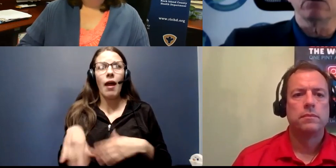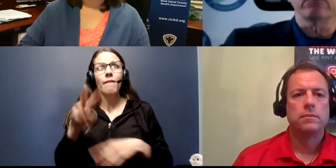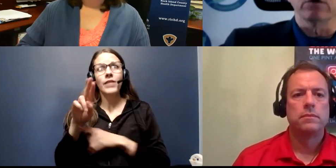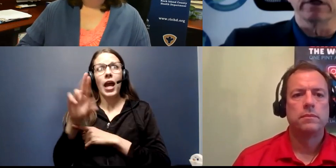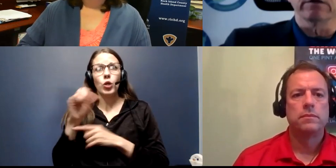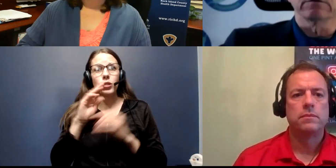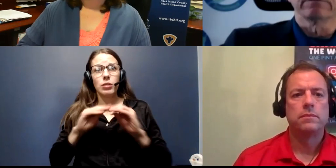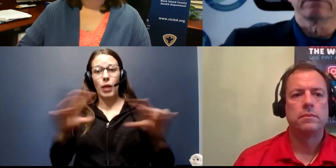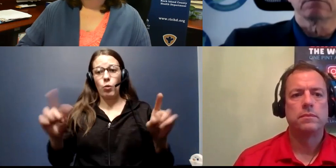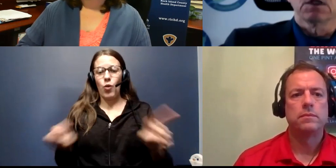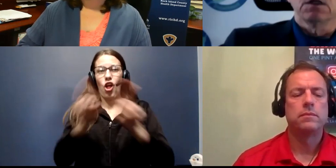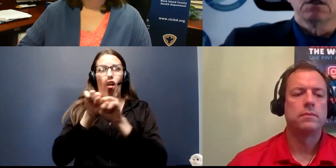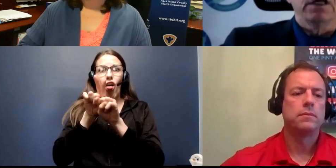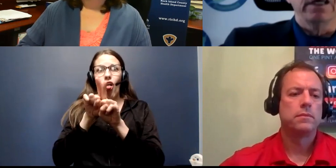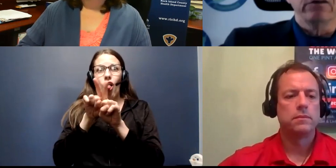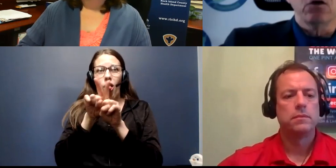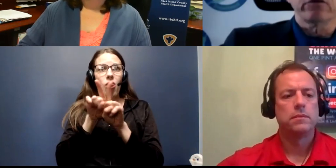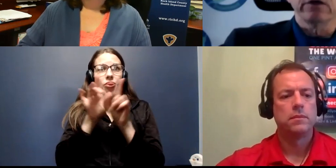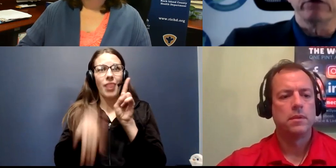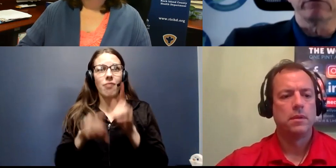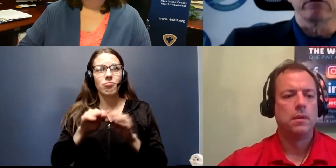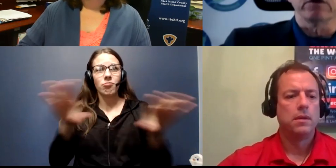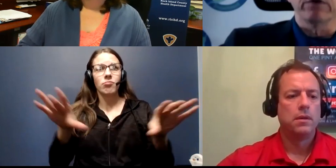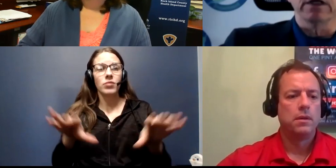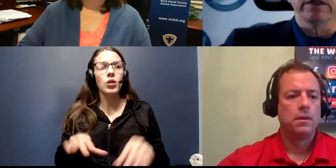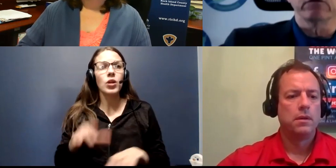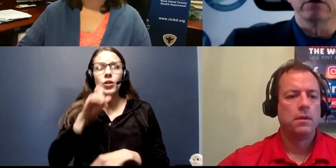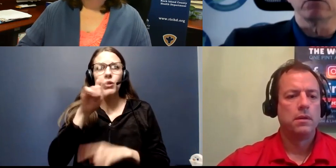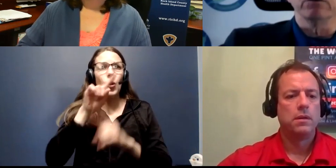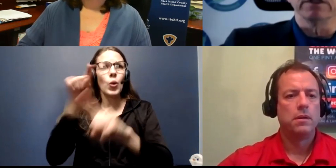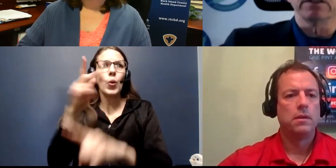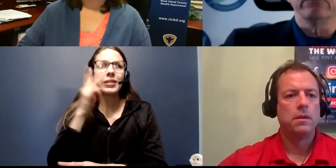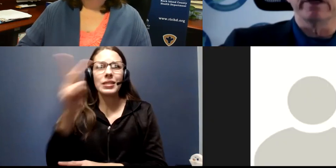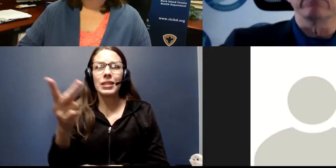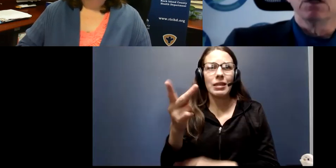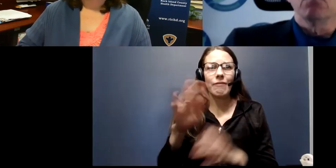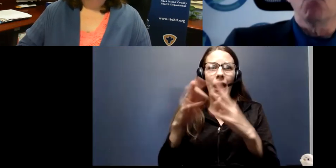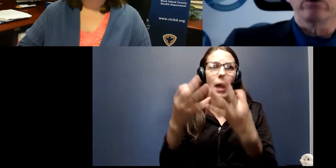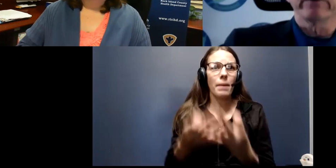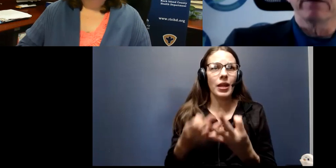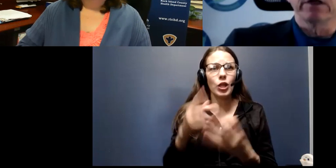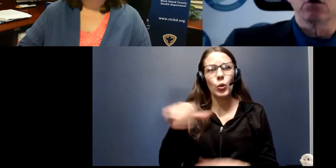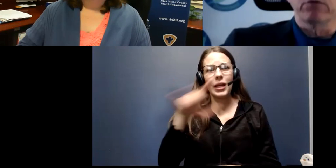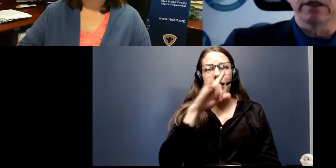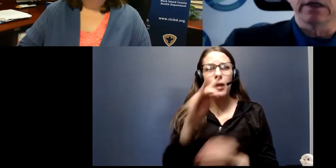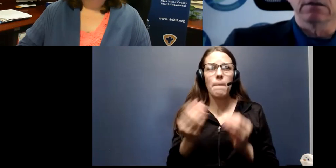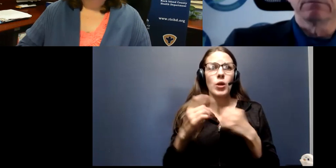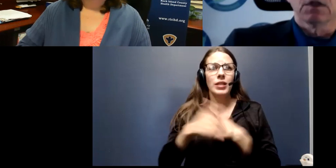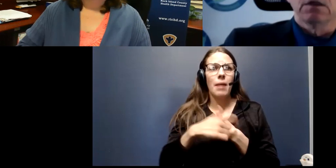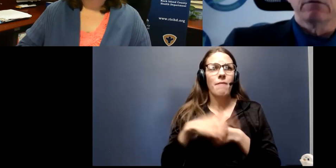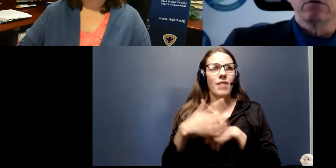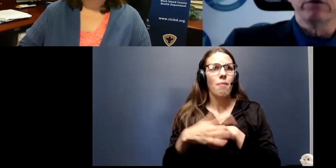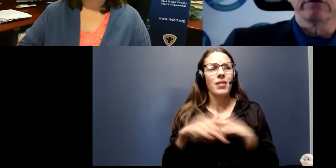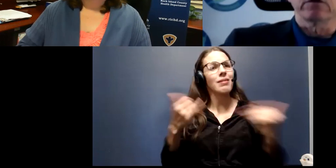we are close to one another. And don't take trips to see relatives since you and the kids have more time at home right now.